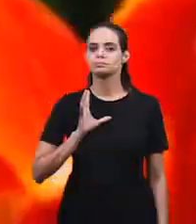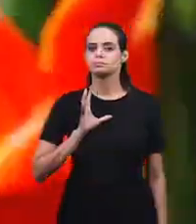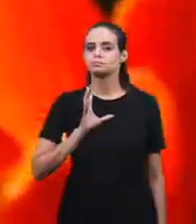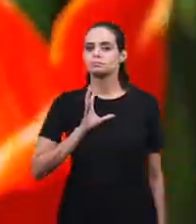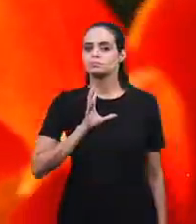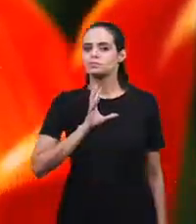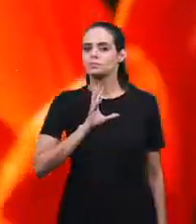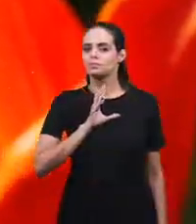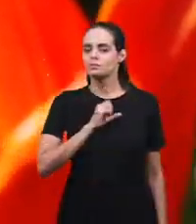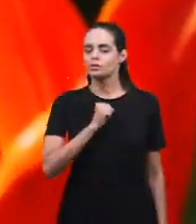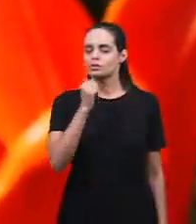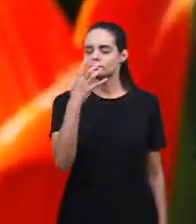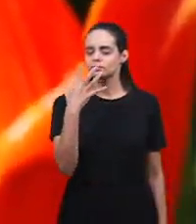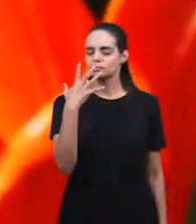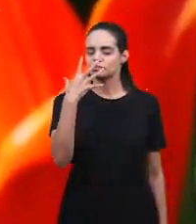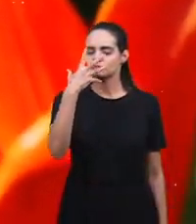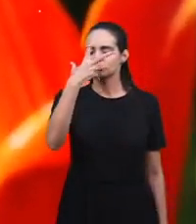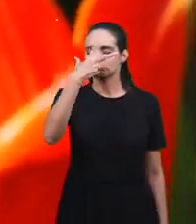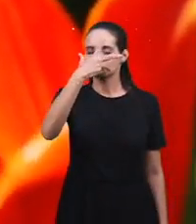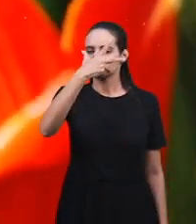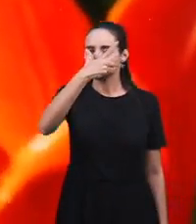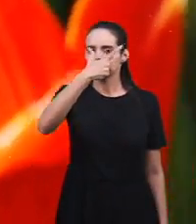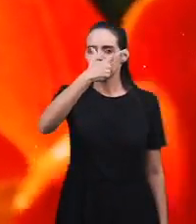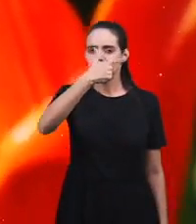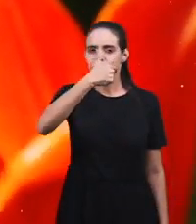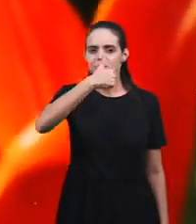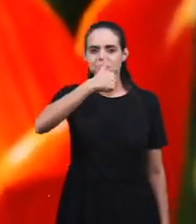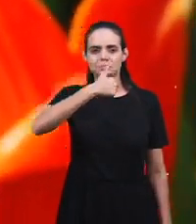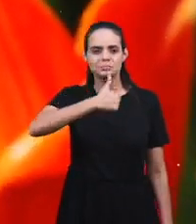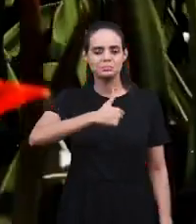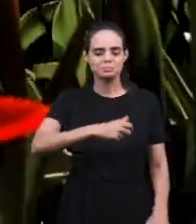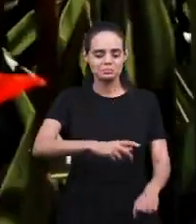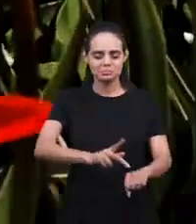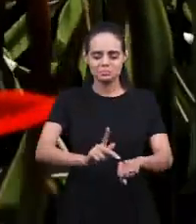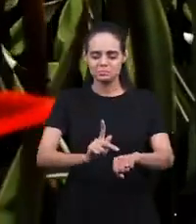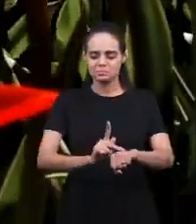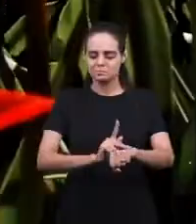Amor lindo e puro